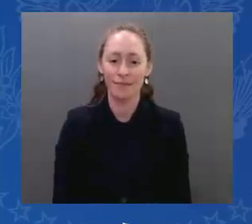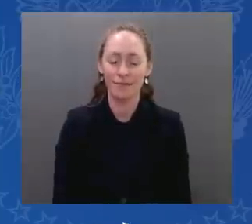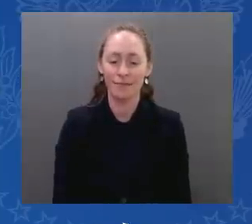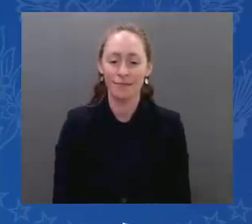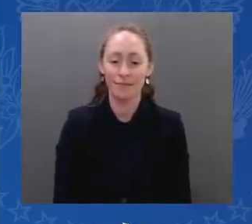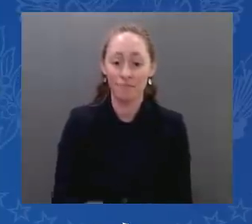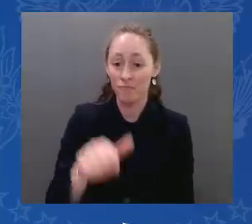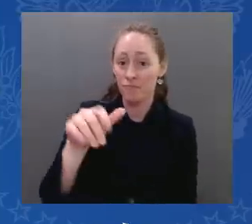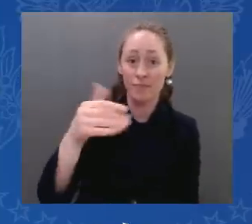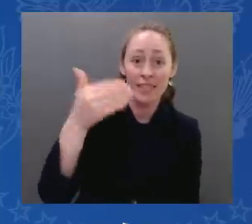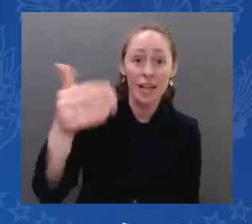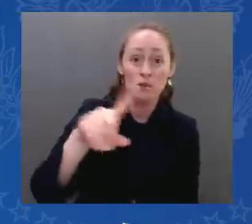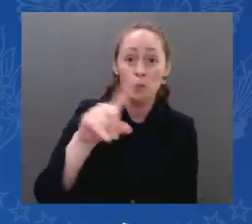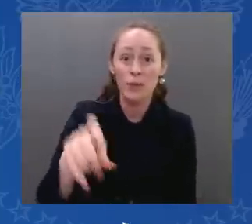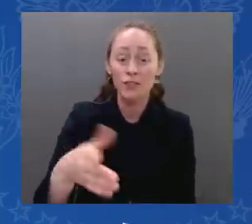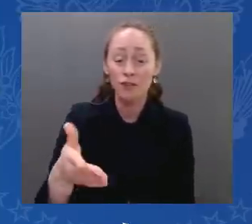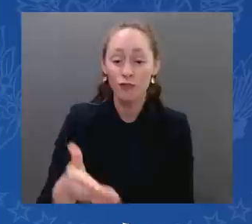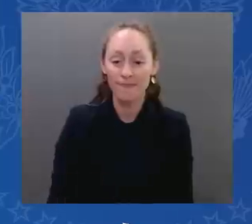Sure.